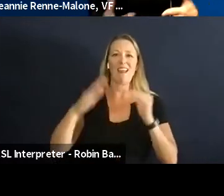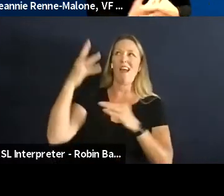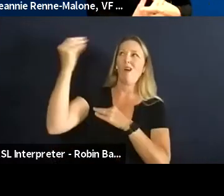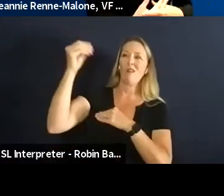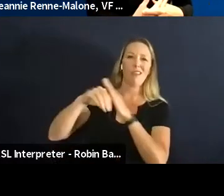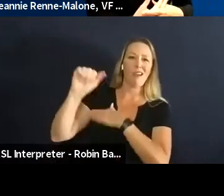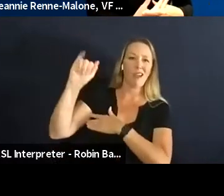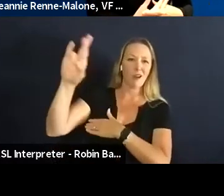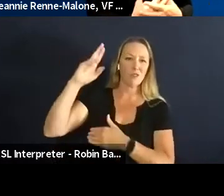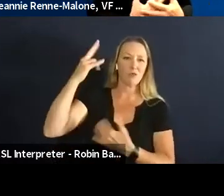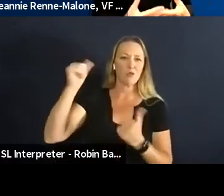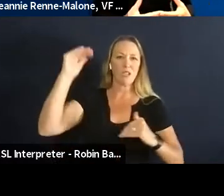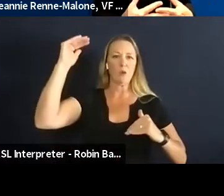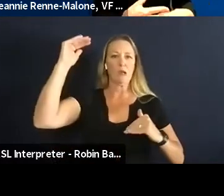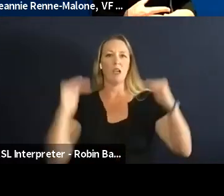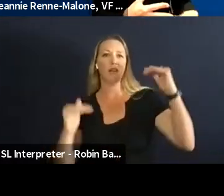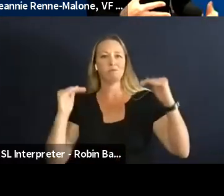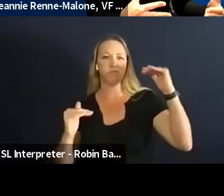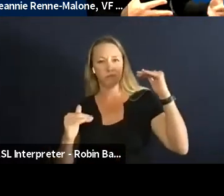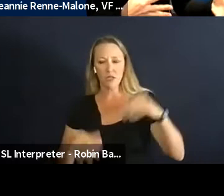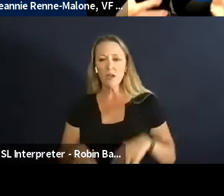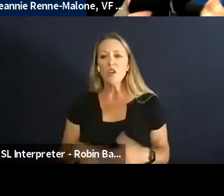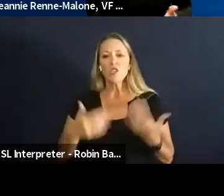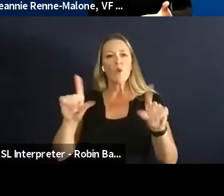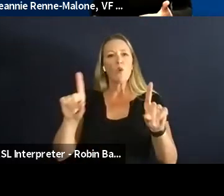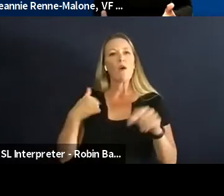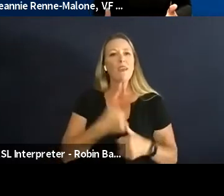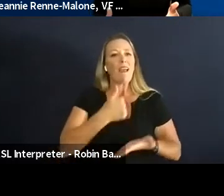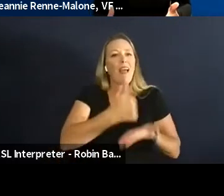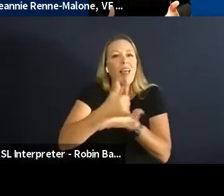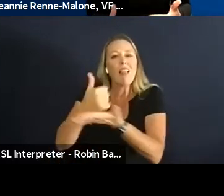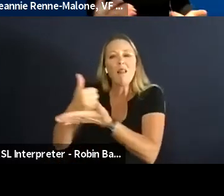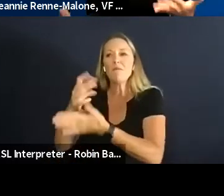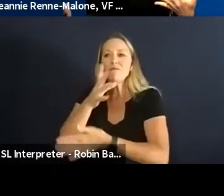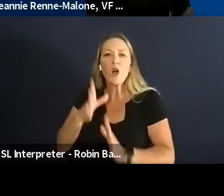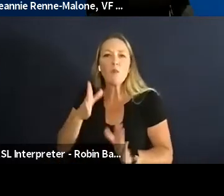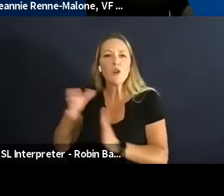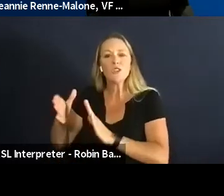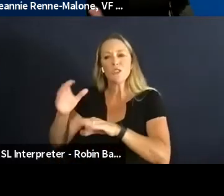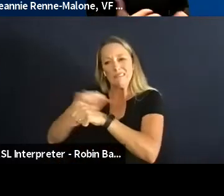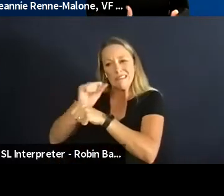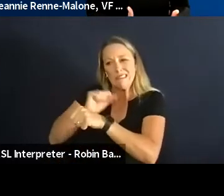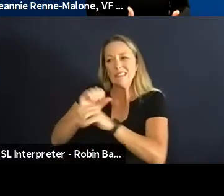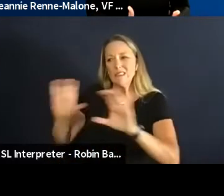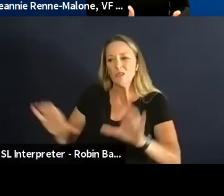different plantation owners engage in these practices you know there's kind of a risk to that. We don't know if